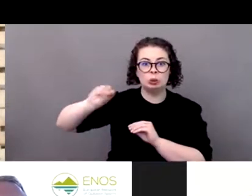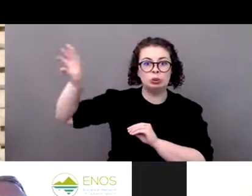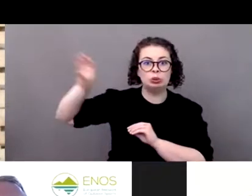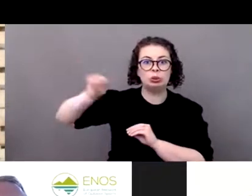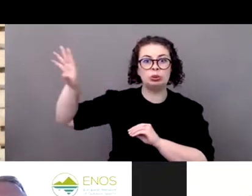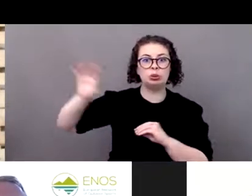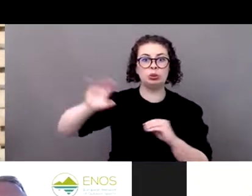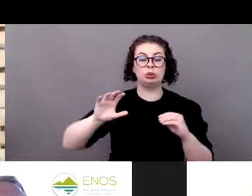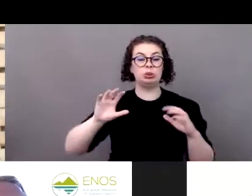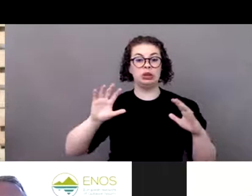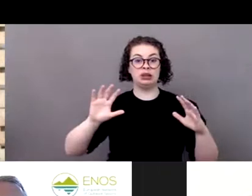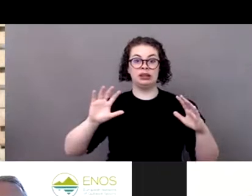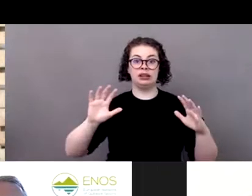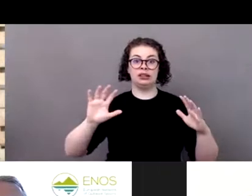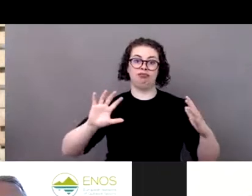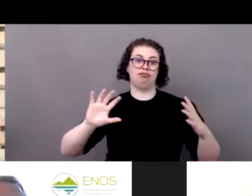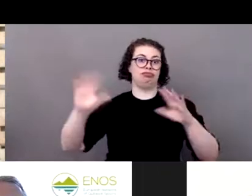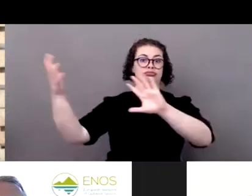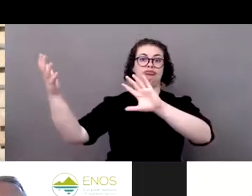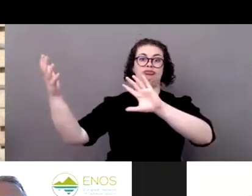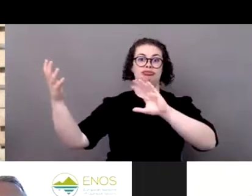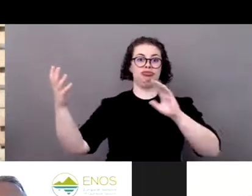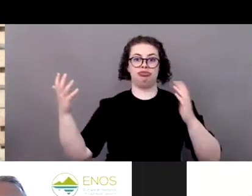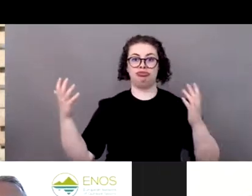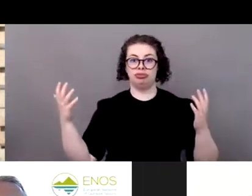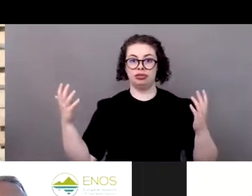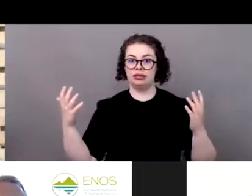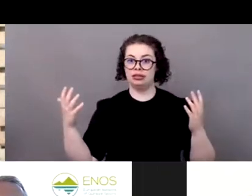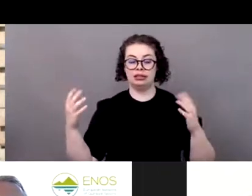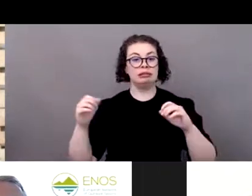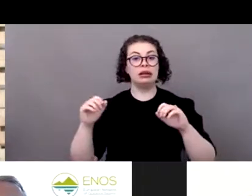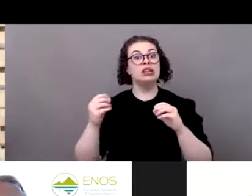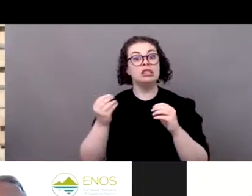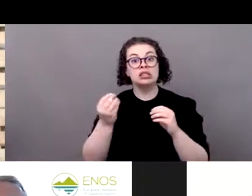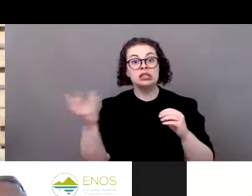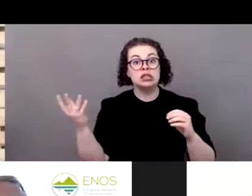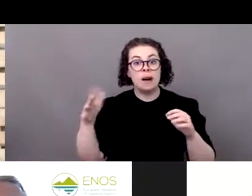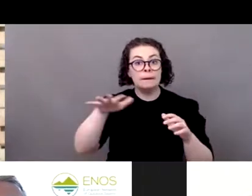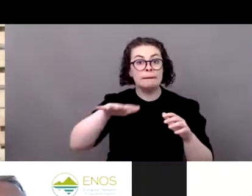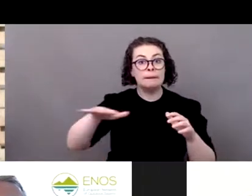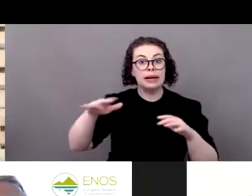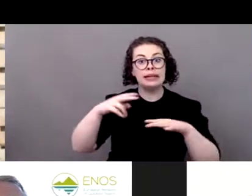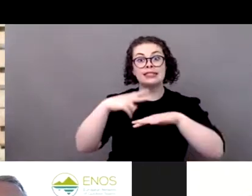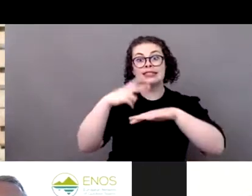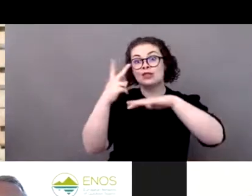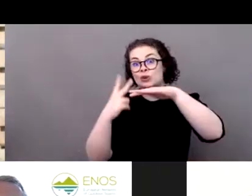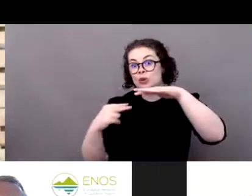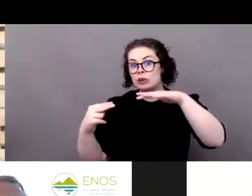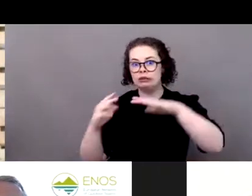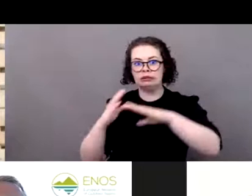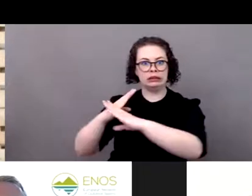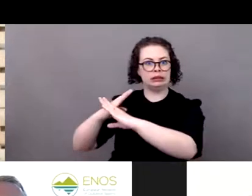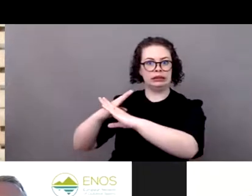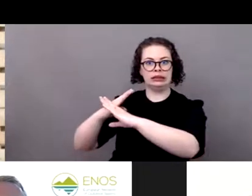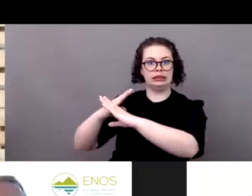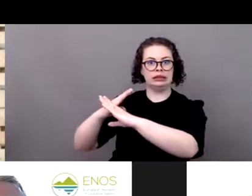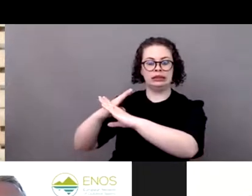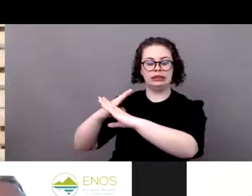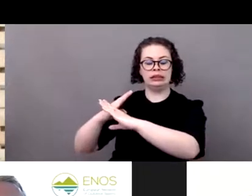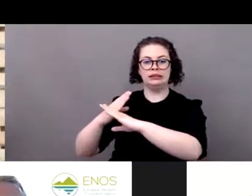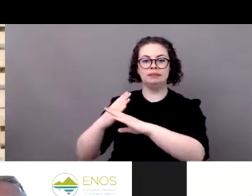so I will focus on the part nautical which is the ADN of Surf Rider for more than 30 years in Europe